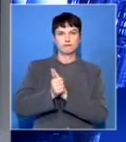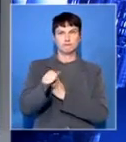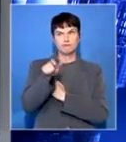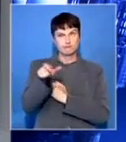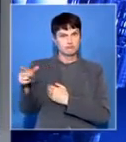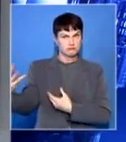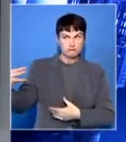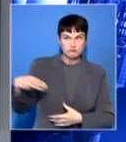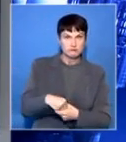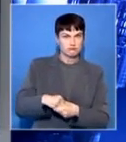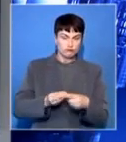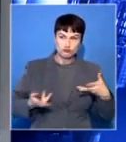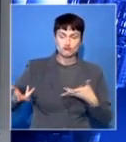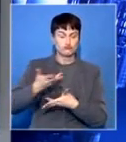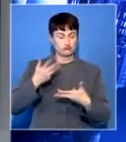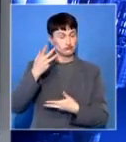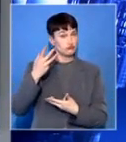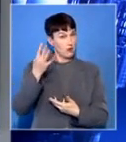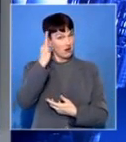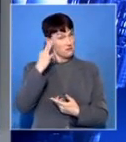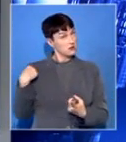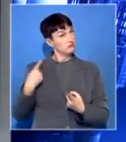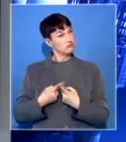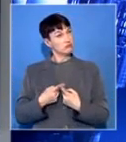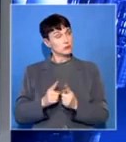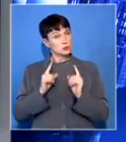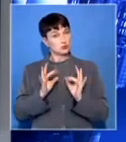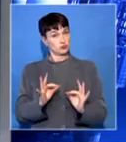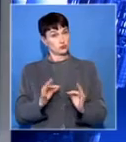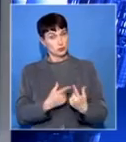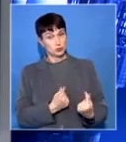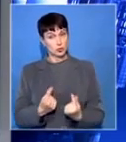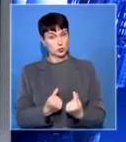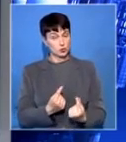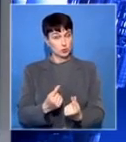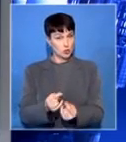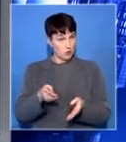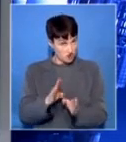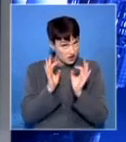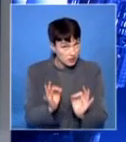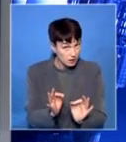government handled these negotiations in the correct way, specifically your own intervention?